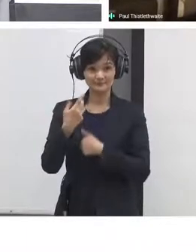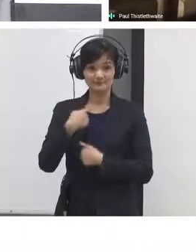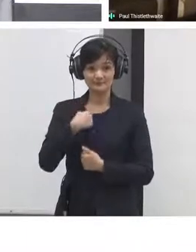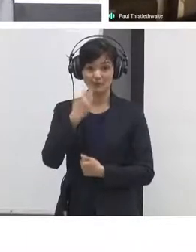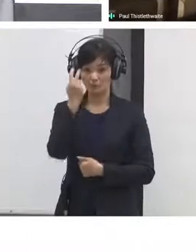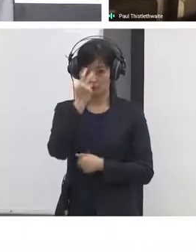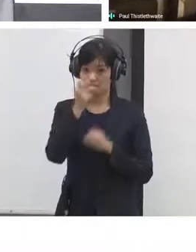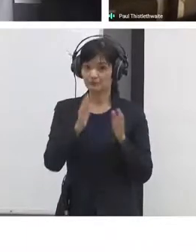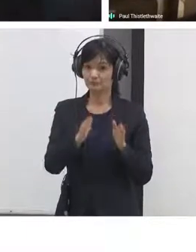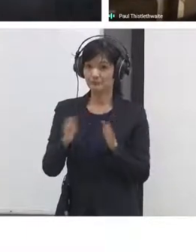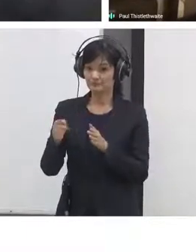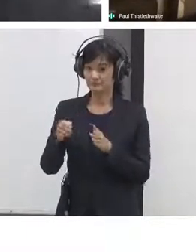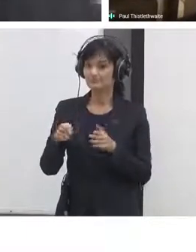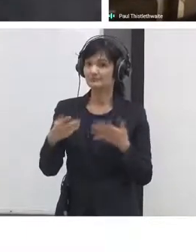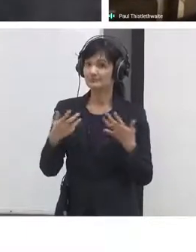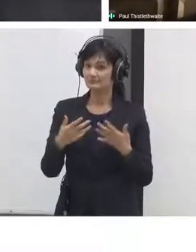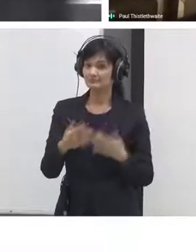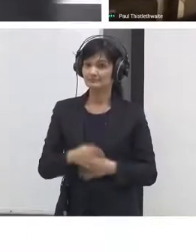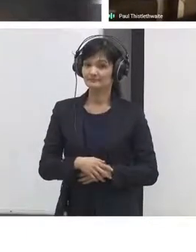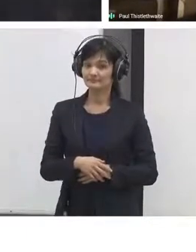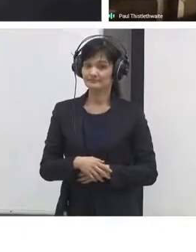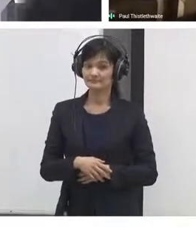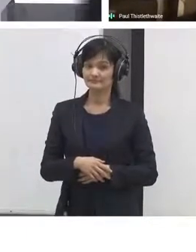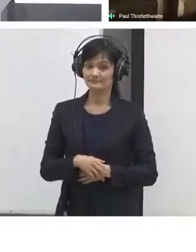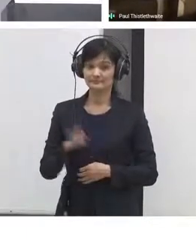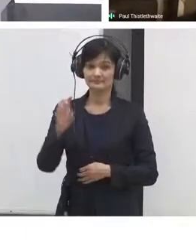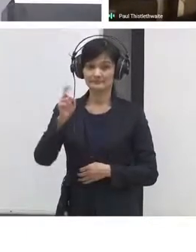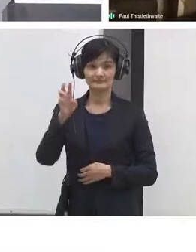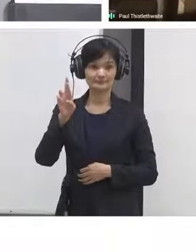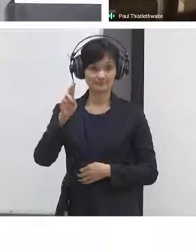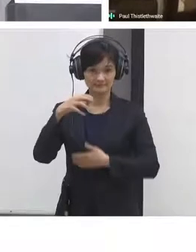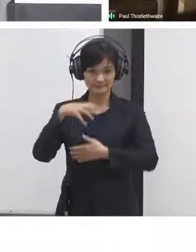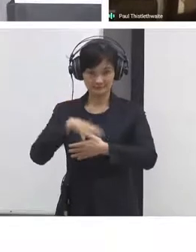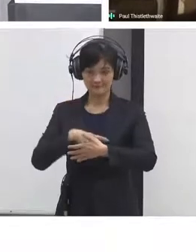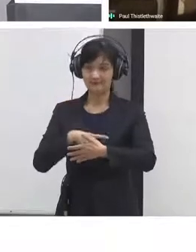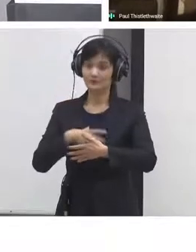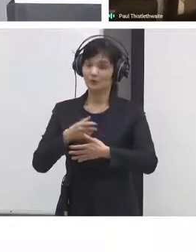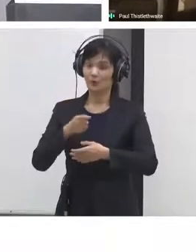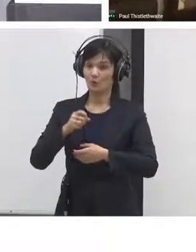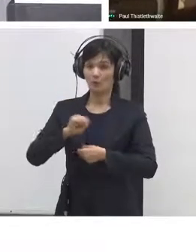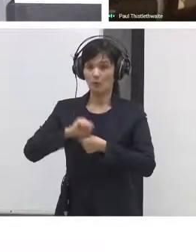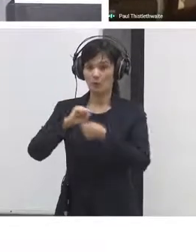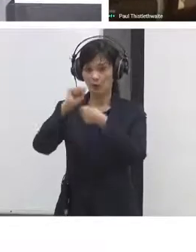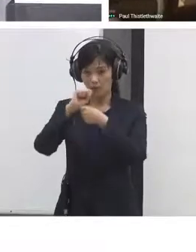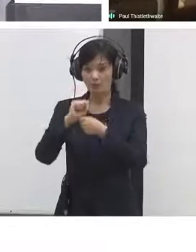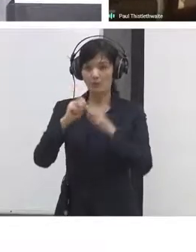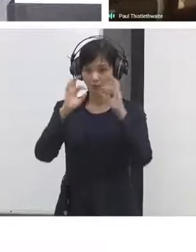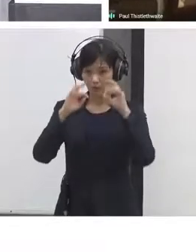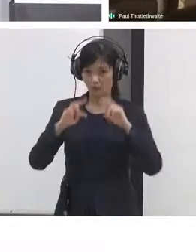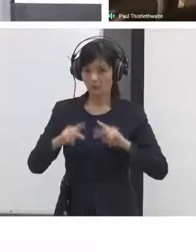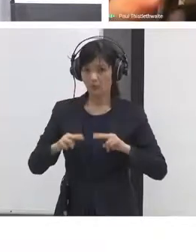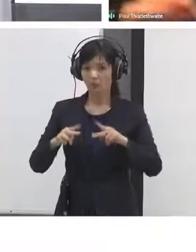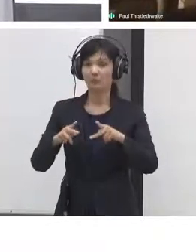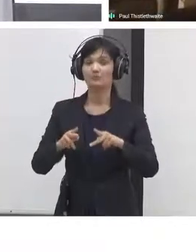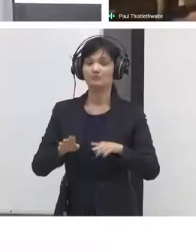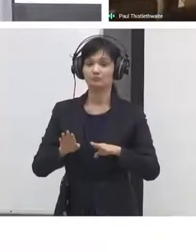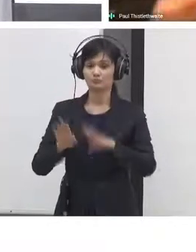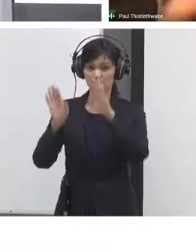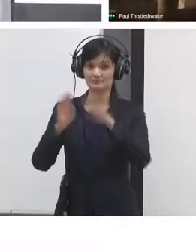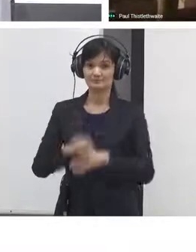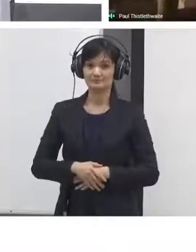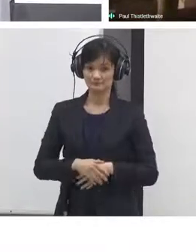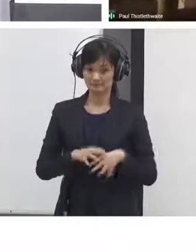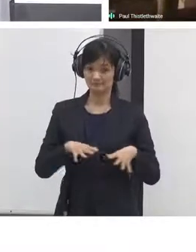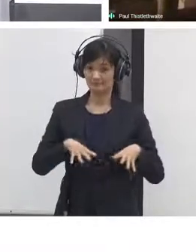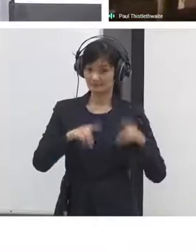absolutely evolving within XR and has been worked on from the very beginning as you would imagine so everybody just going back to